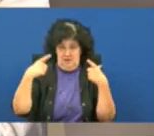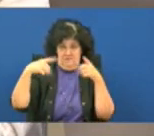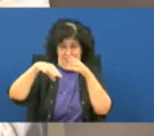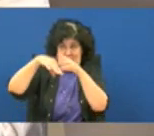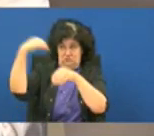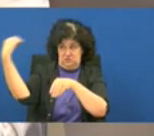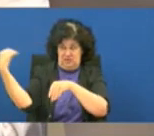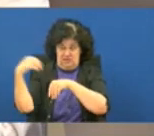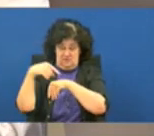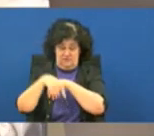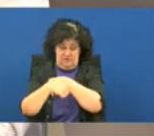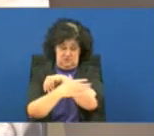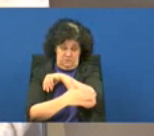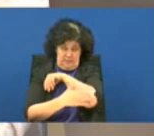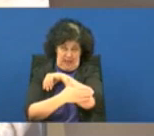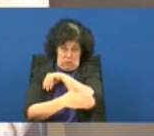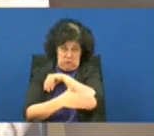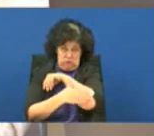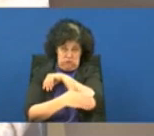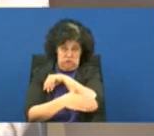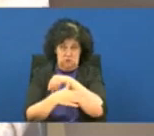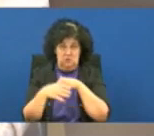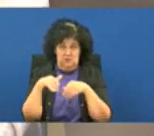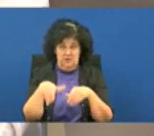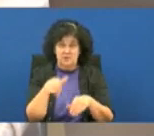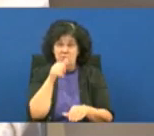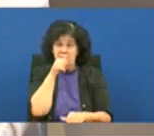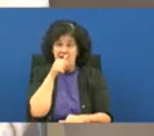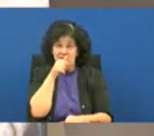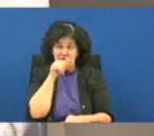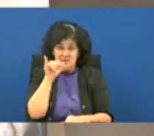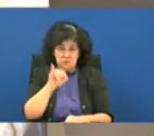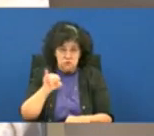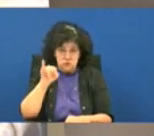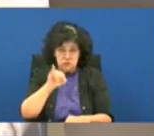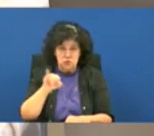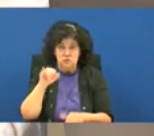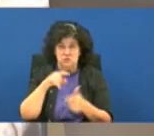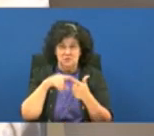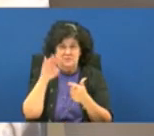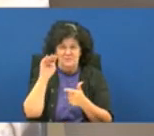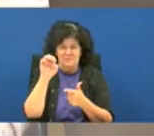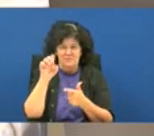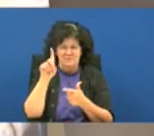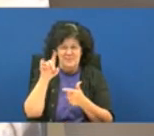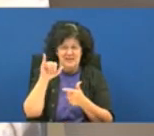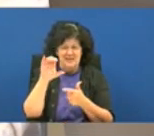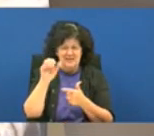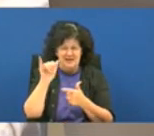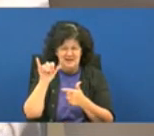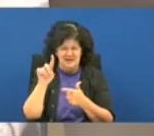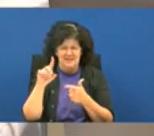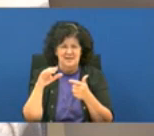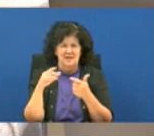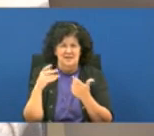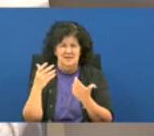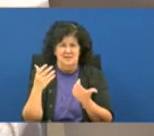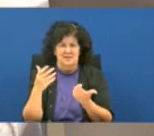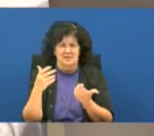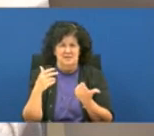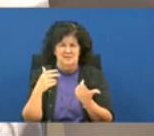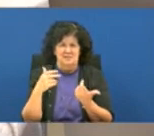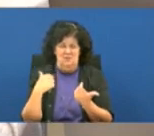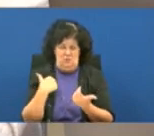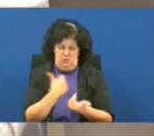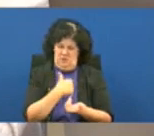parish is that private insurance is that medicaid what is that how is that being paid we're surely not